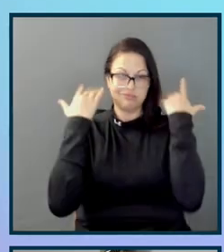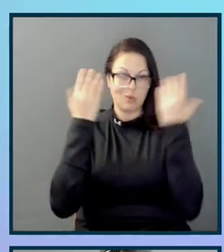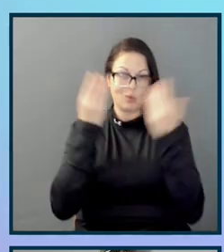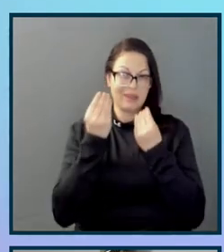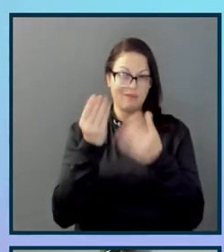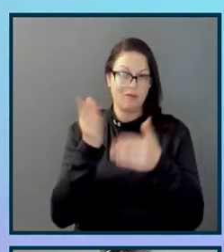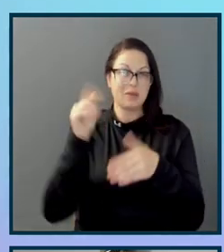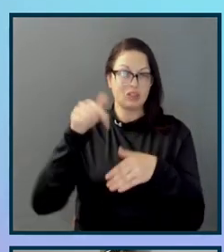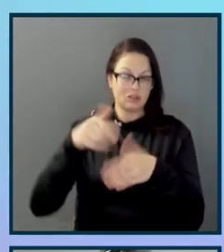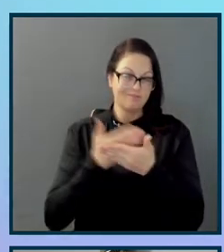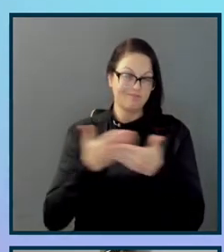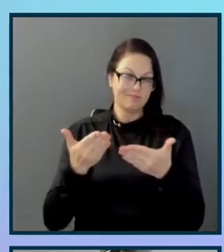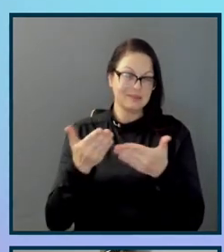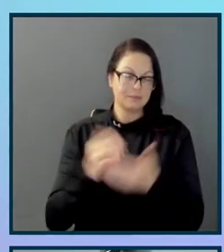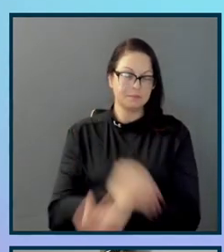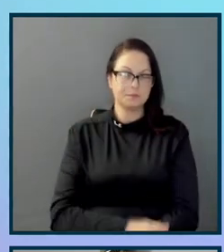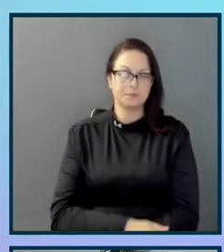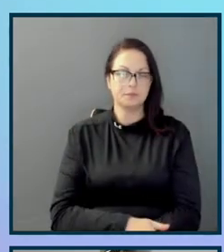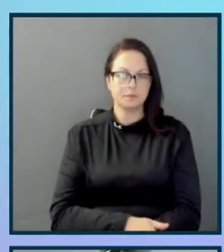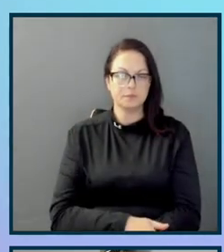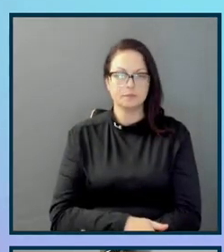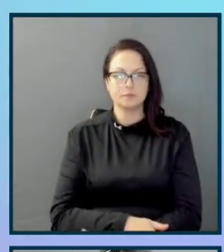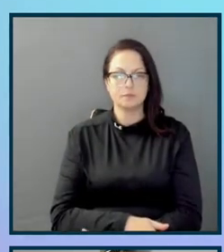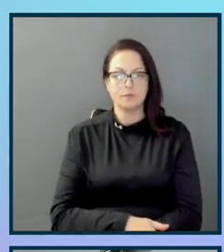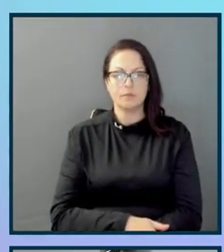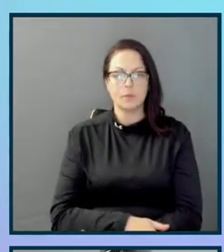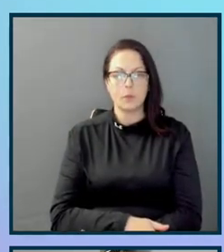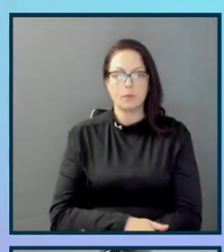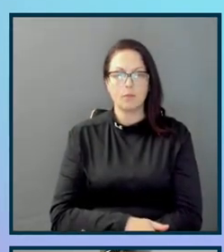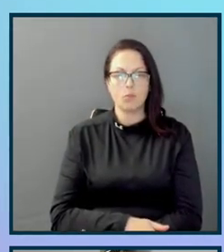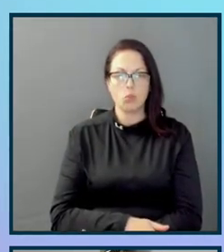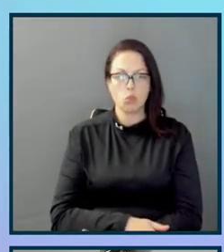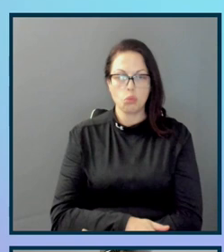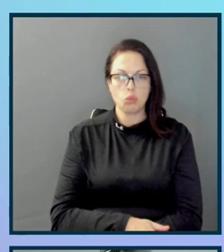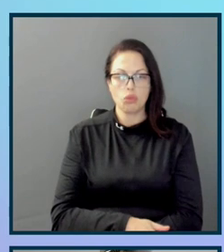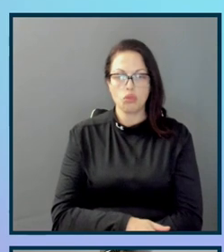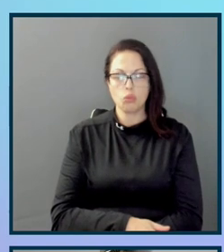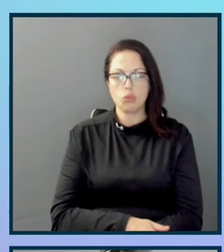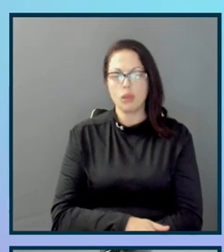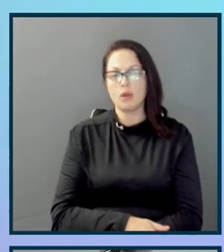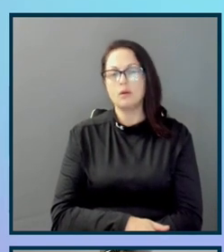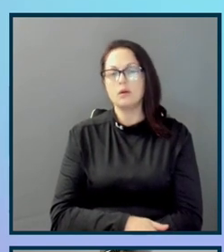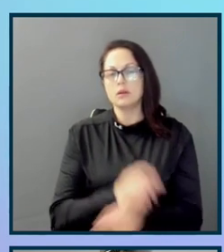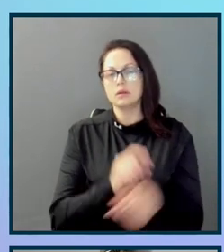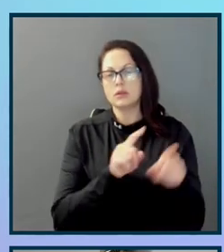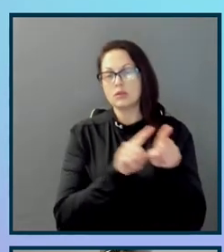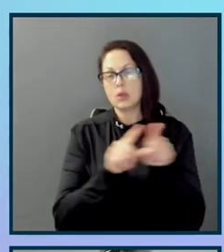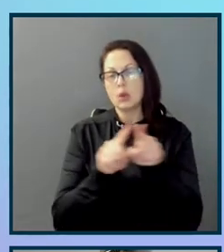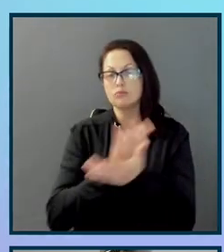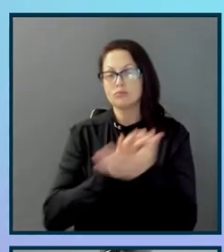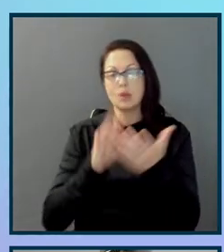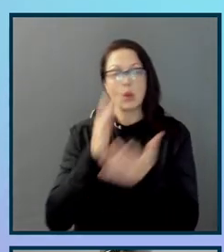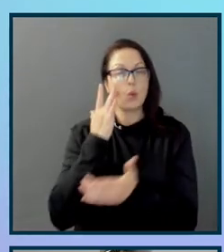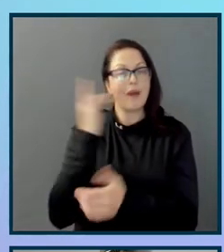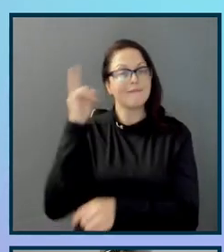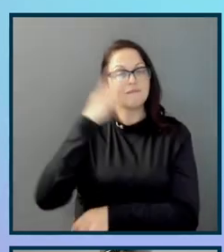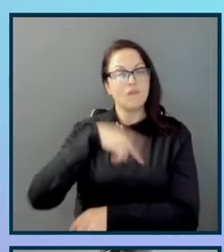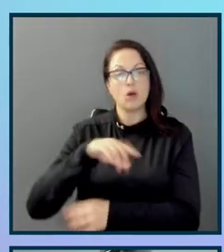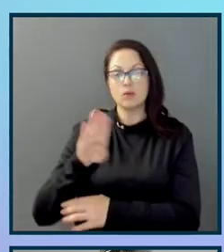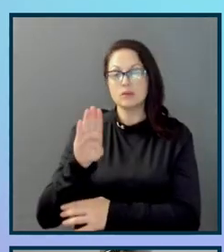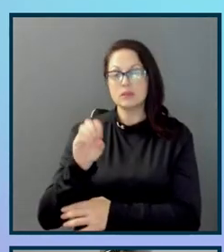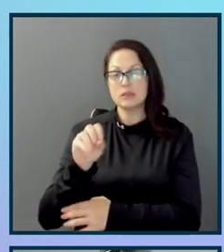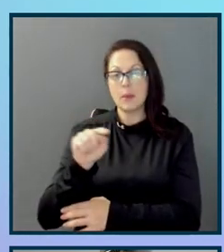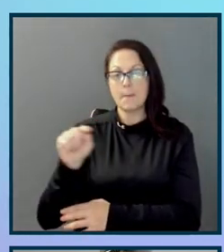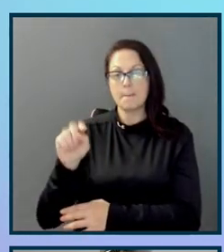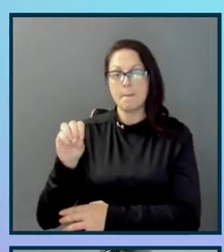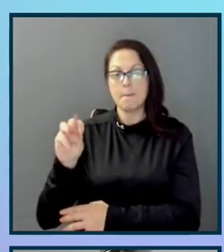page. It was also really confusing because there were a few instances of quote unquote false bottoms on the page. This is